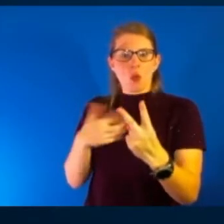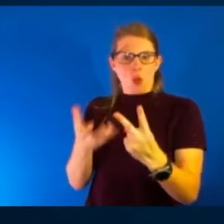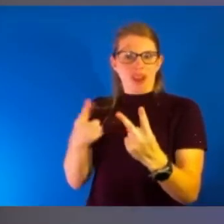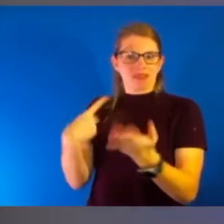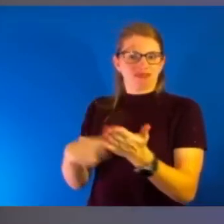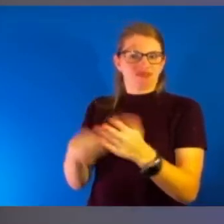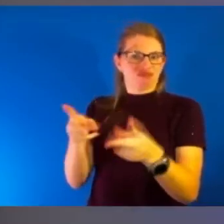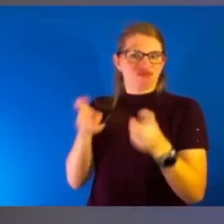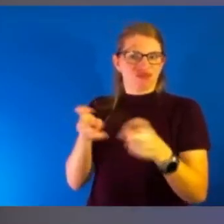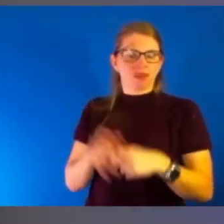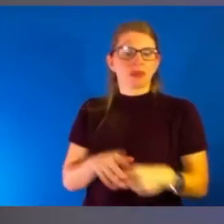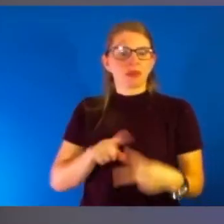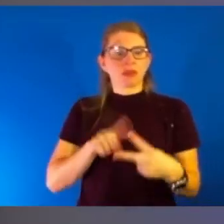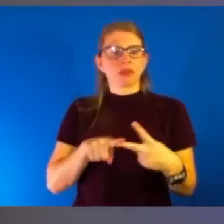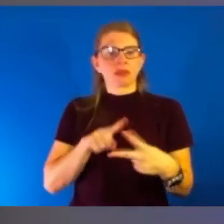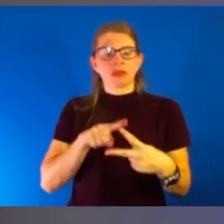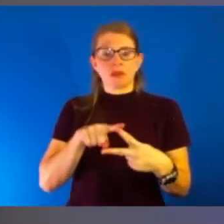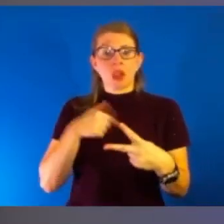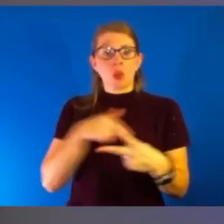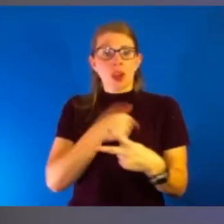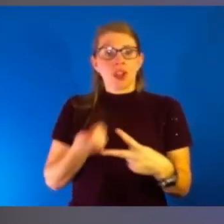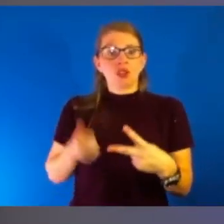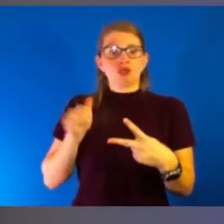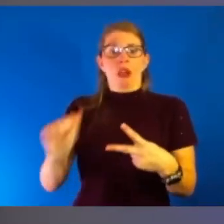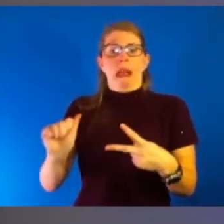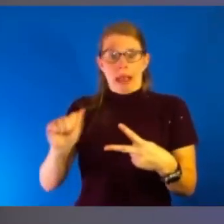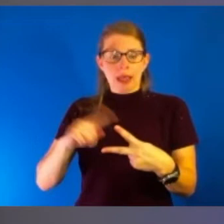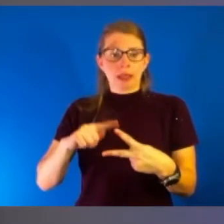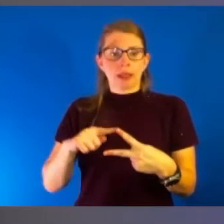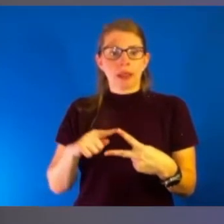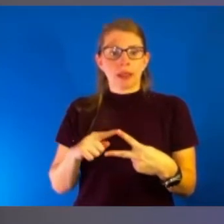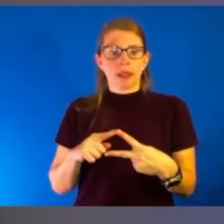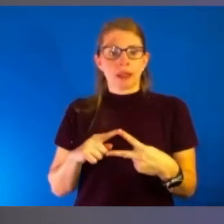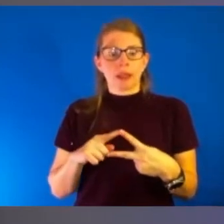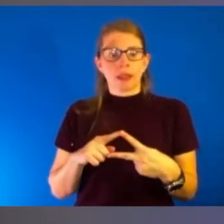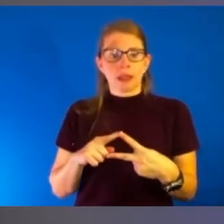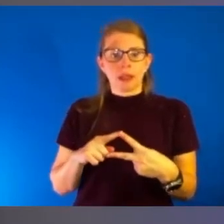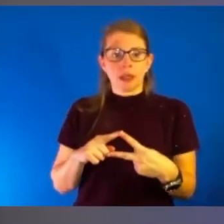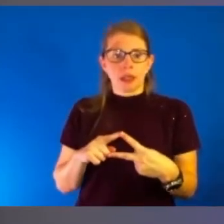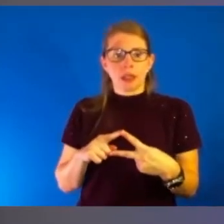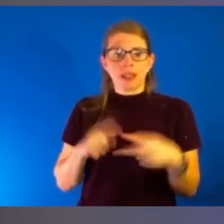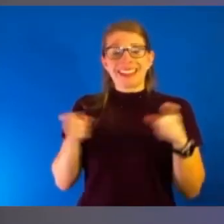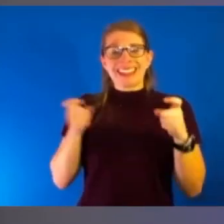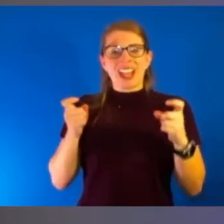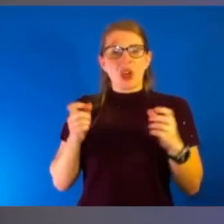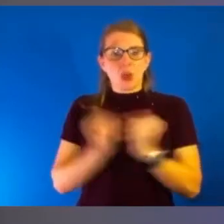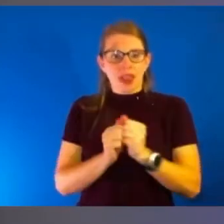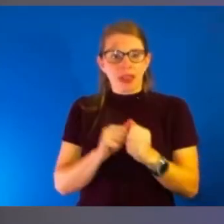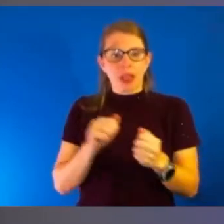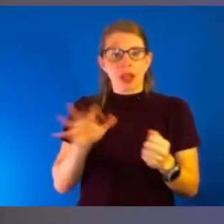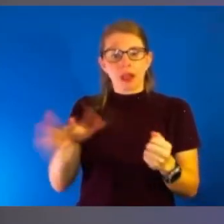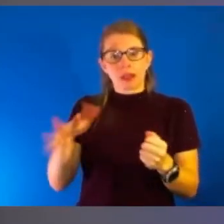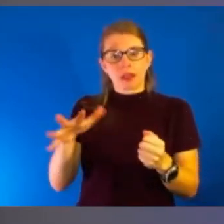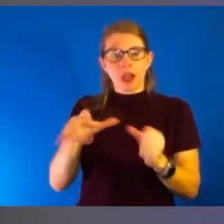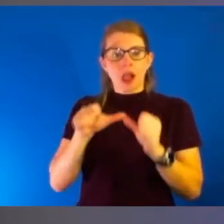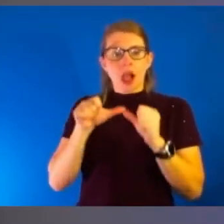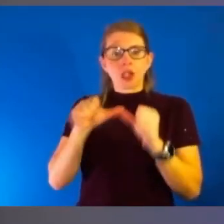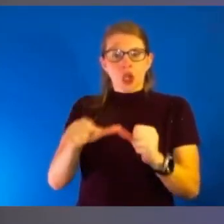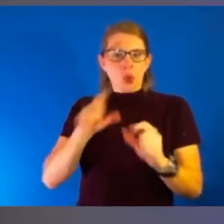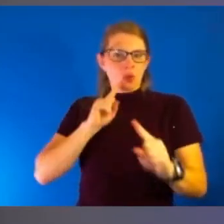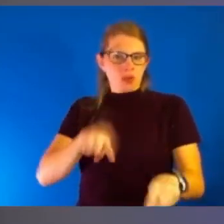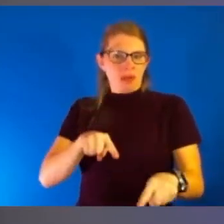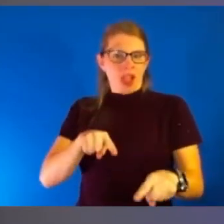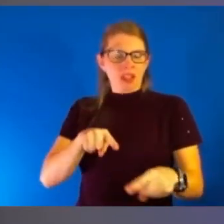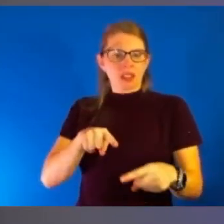that we're very much trying to deal with sort of an ongoing response and